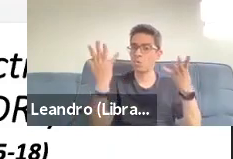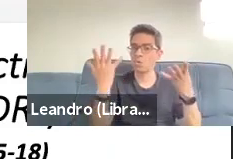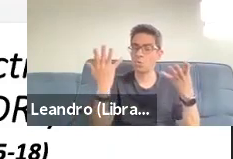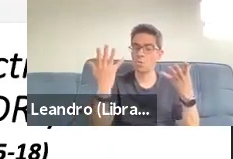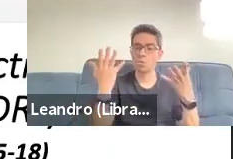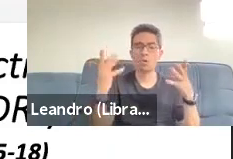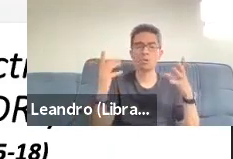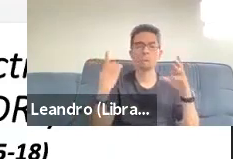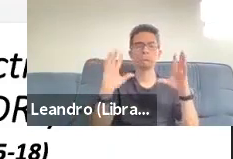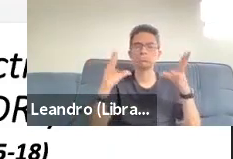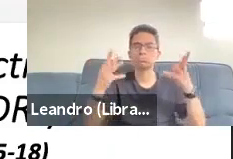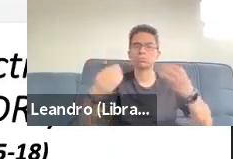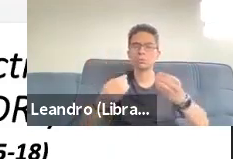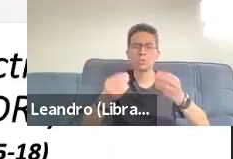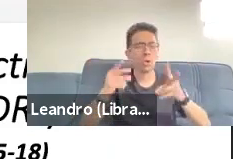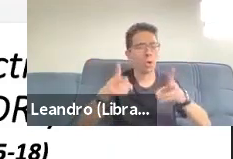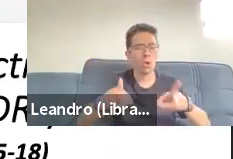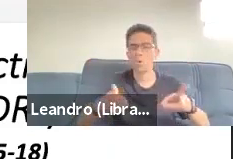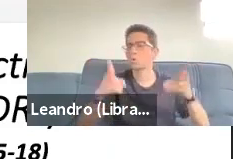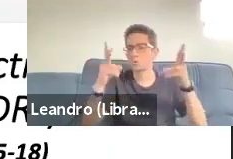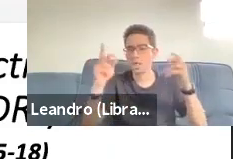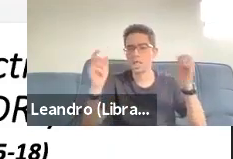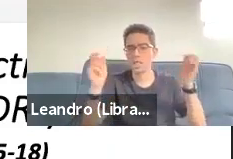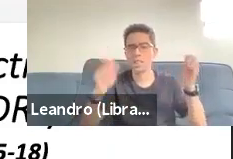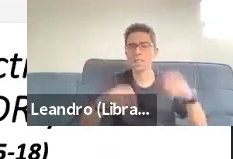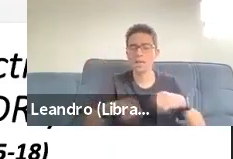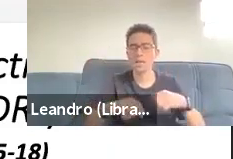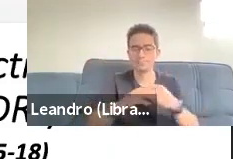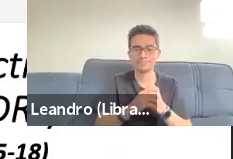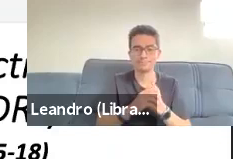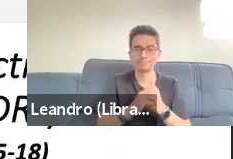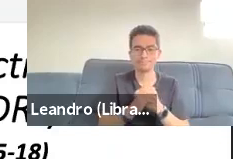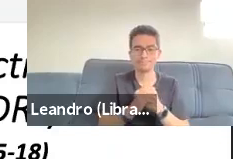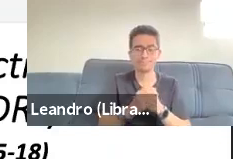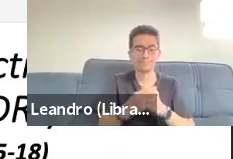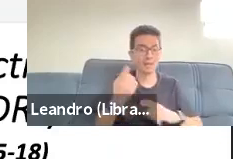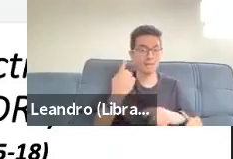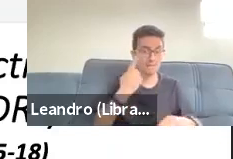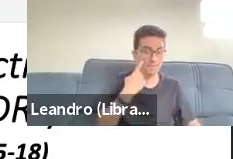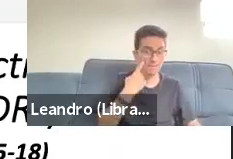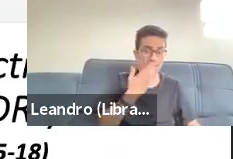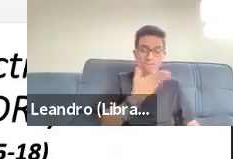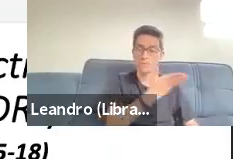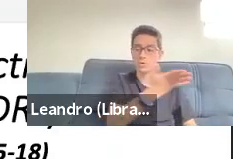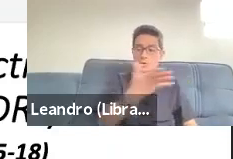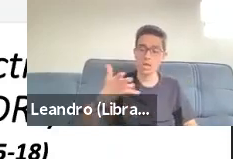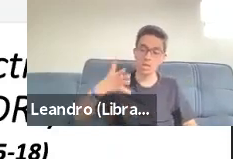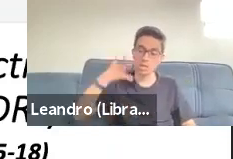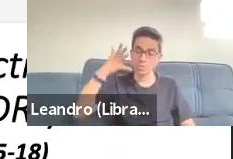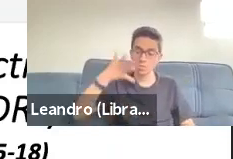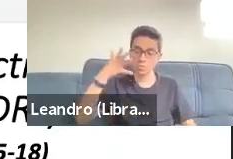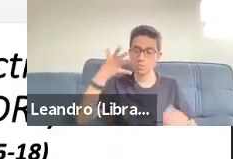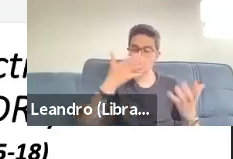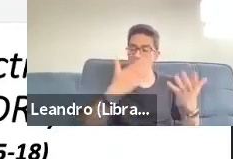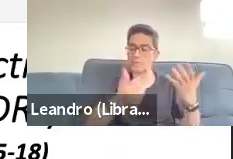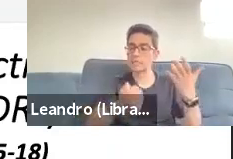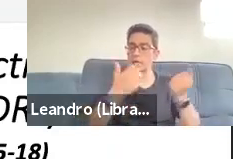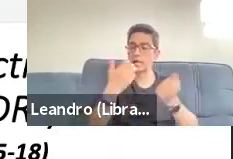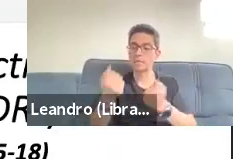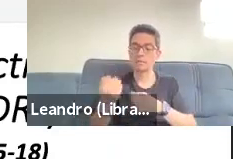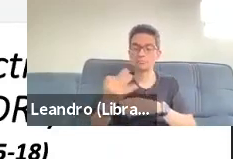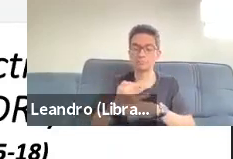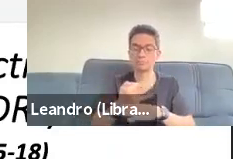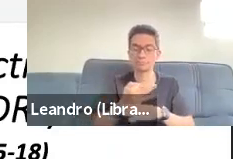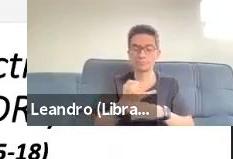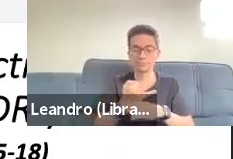words, it was these temporarily sustained discourse frames around these different participation frameworks. So we can